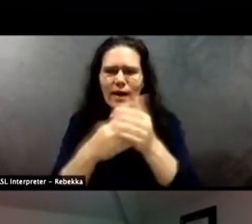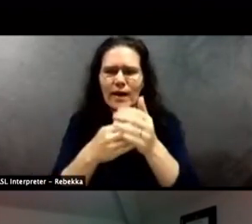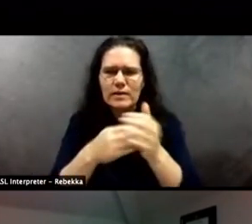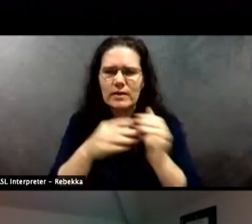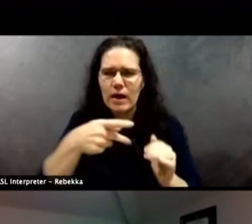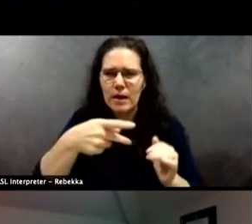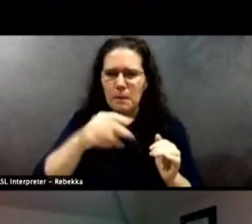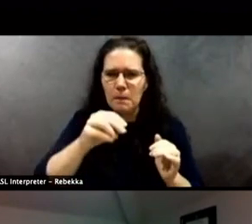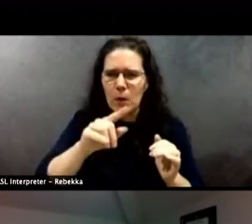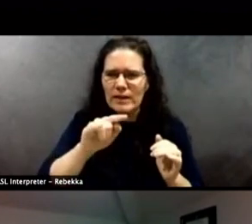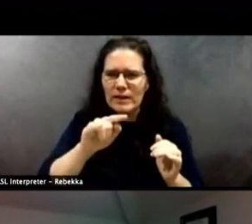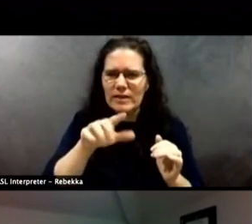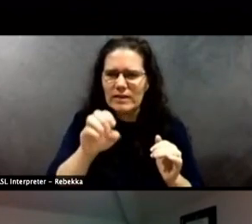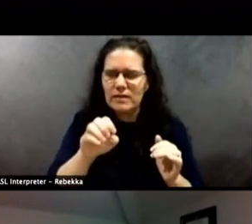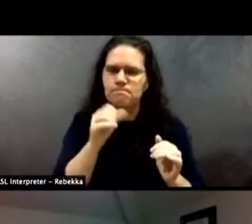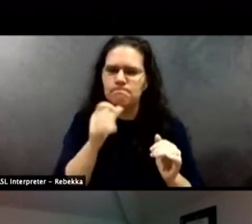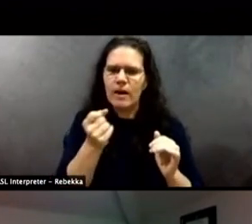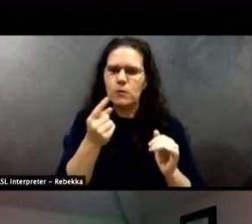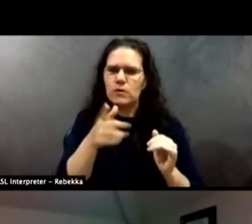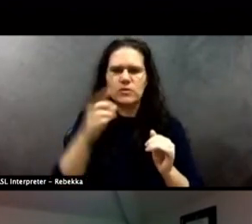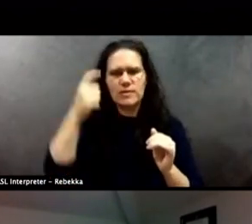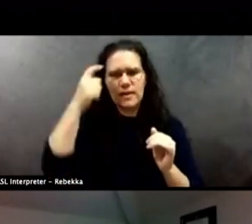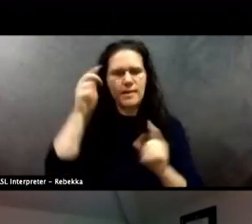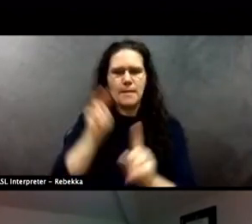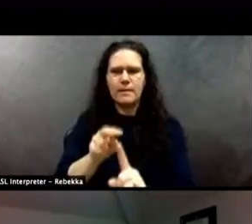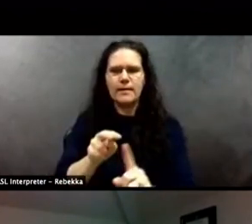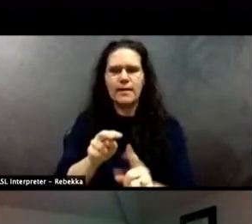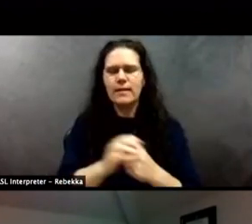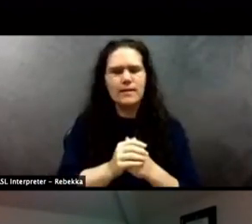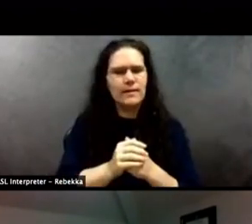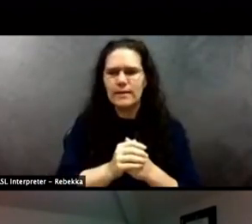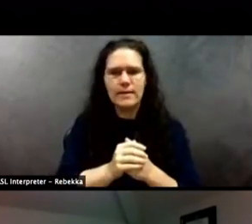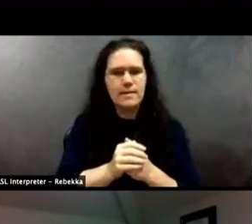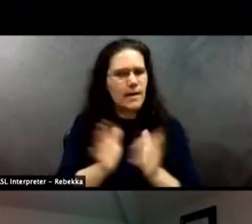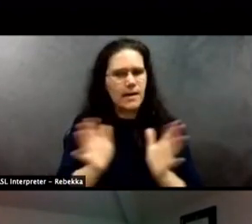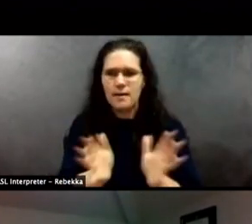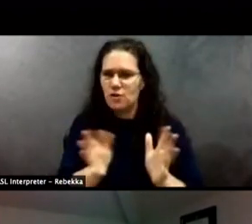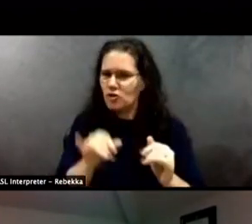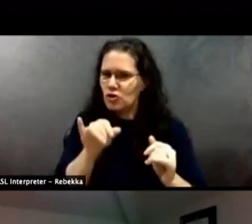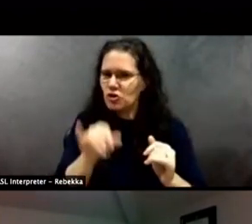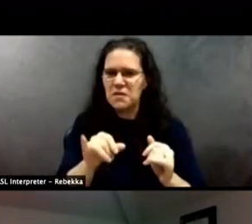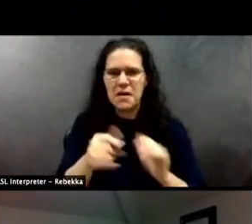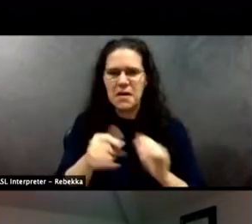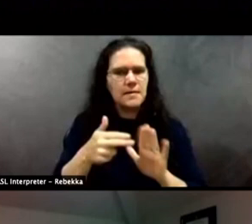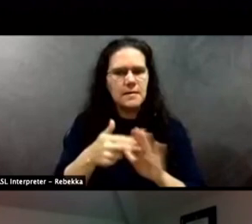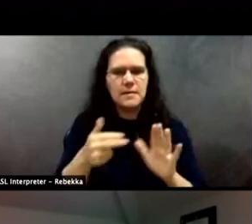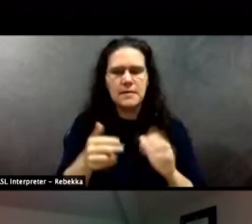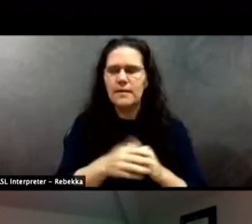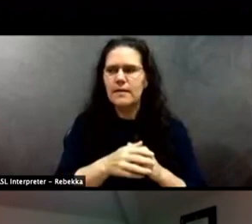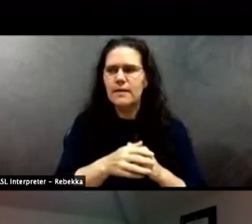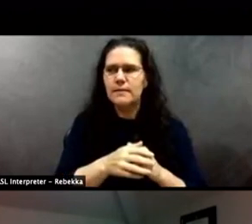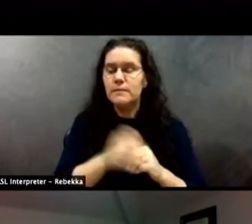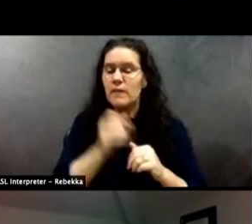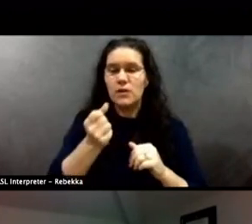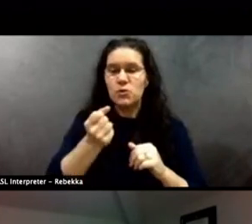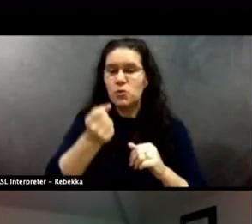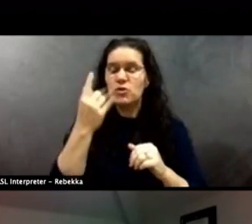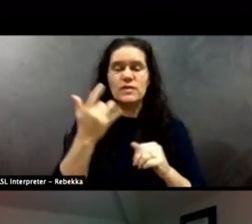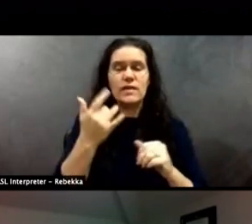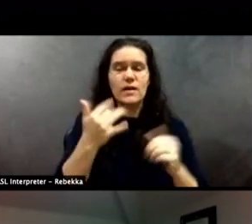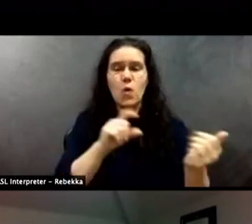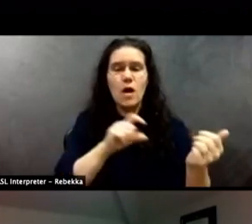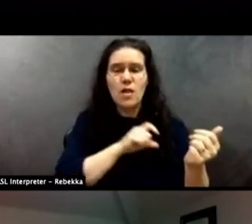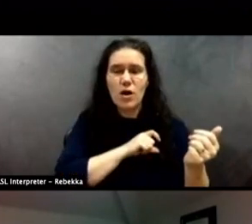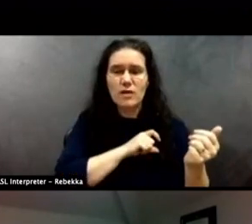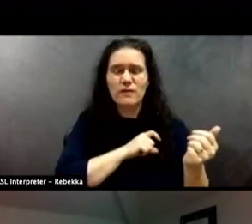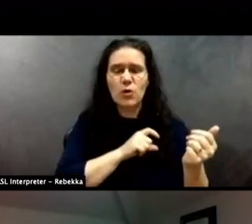understand that. I don't understand that mentality. I don't understand why law enforcement are so